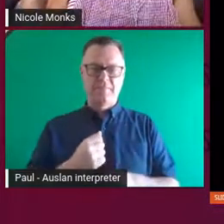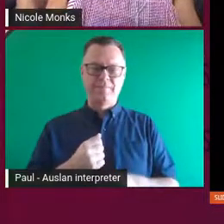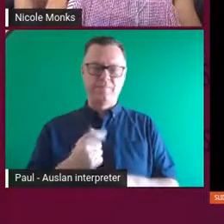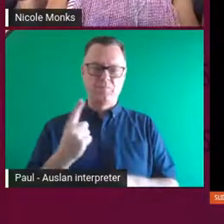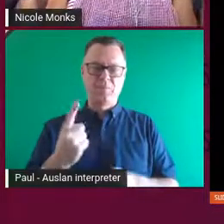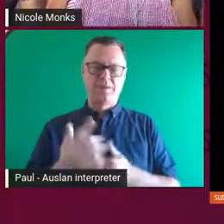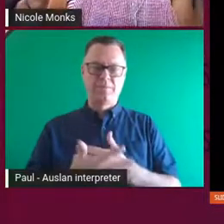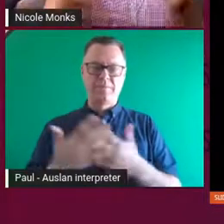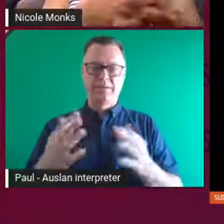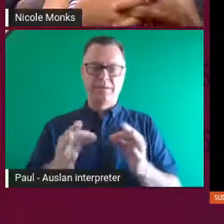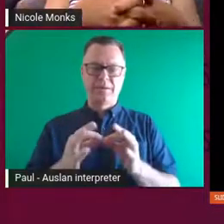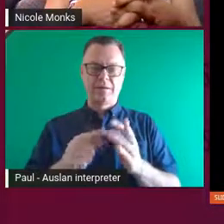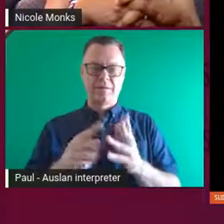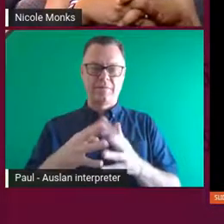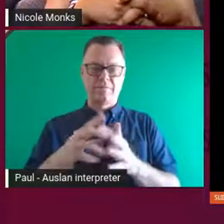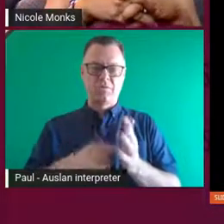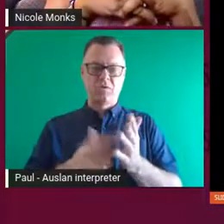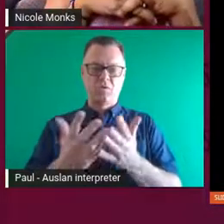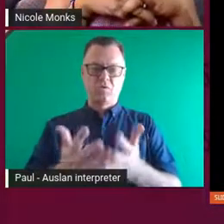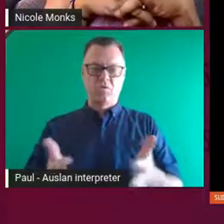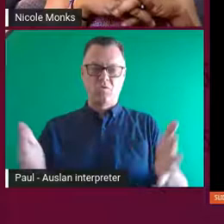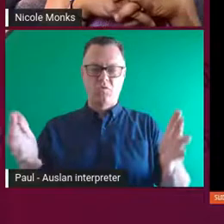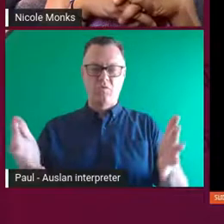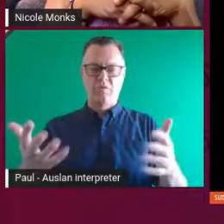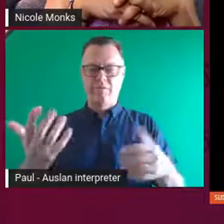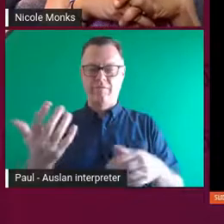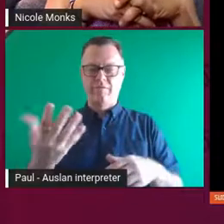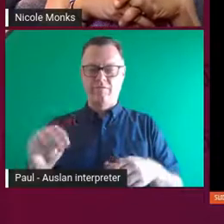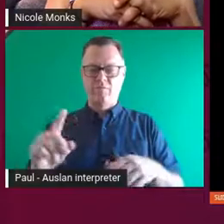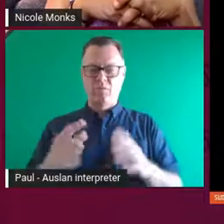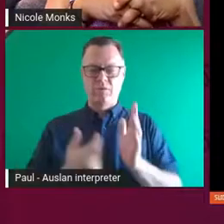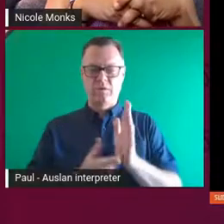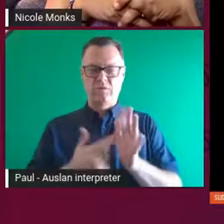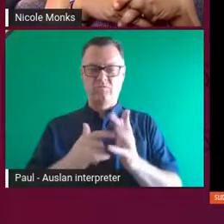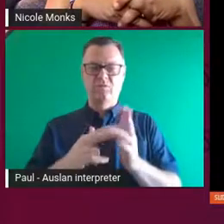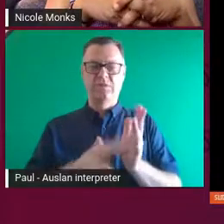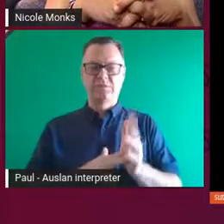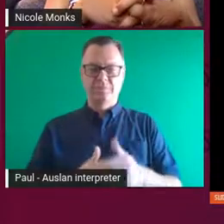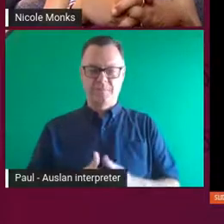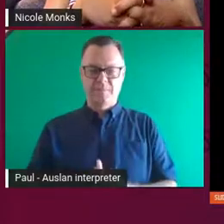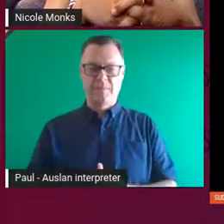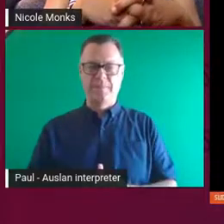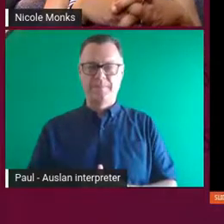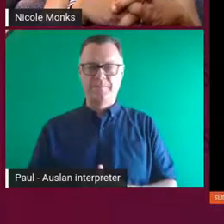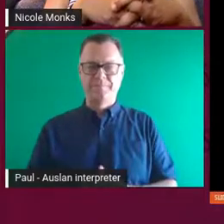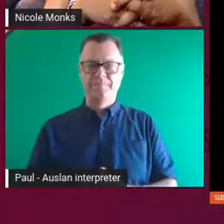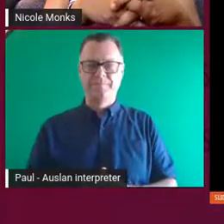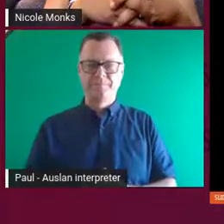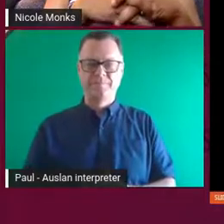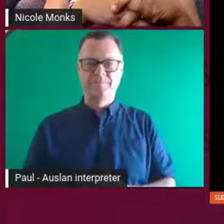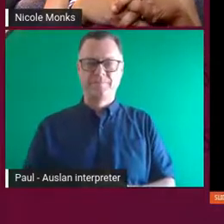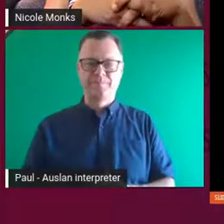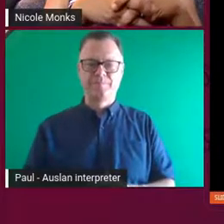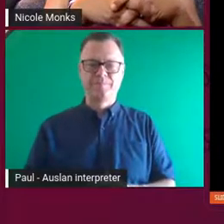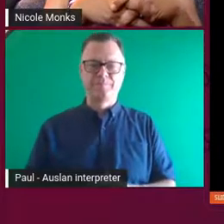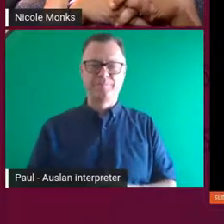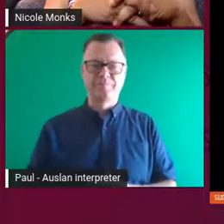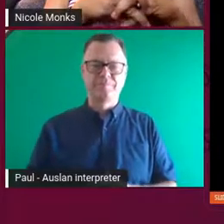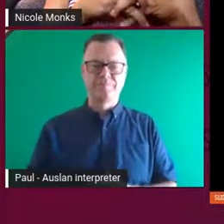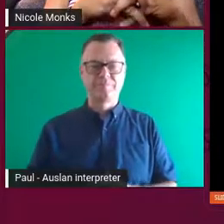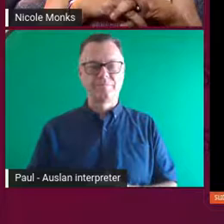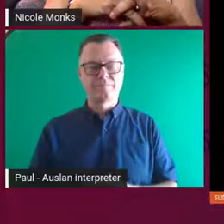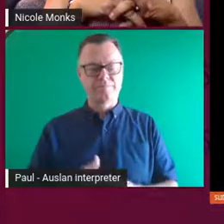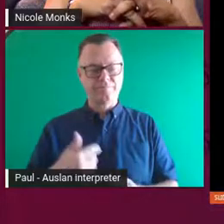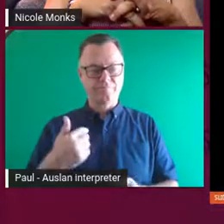bowl out of resin that I was to place as the centrepiece to this work, which I really had